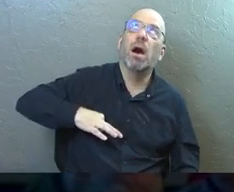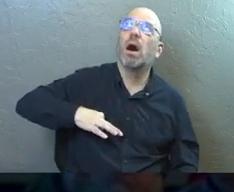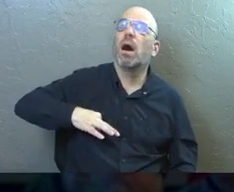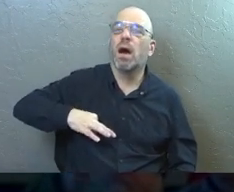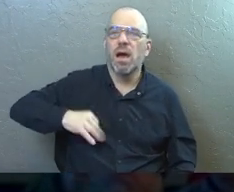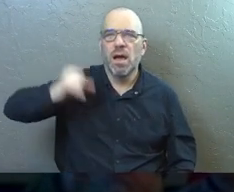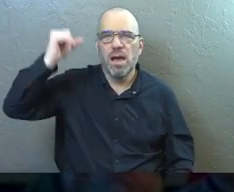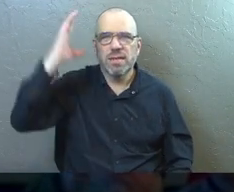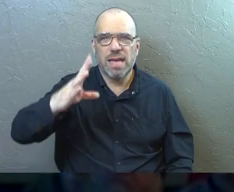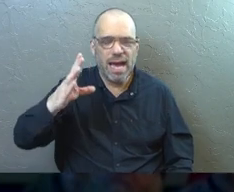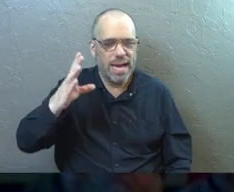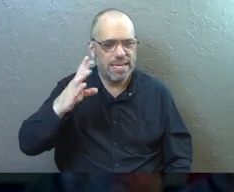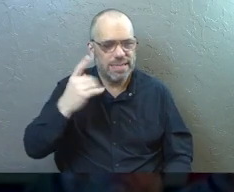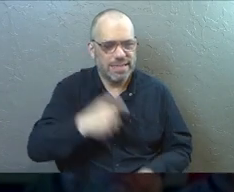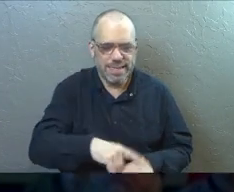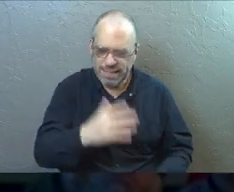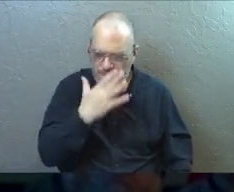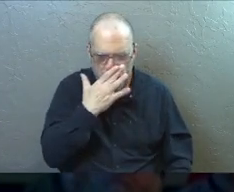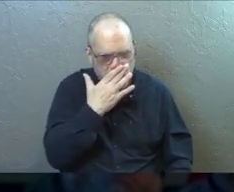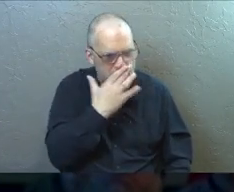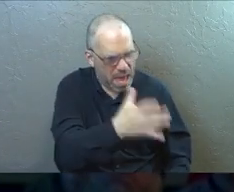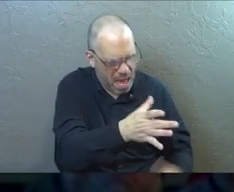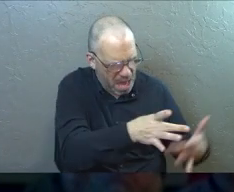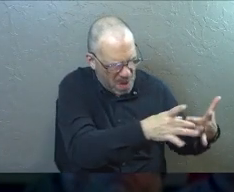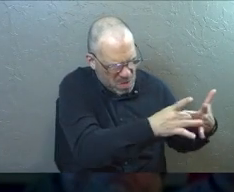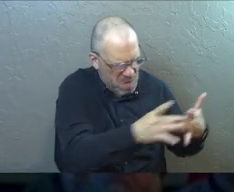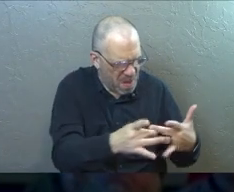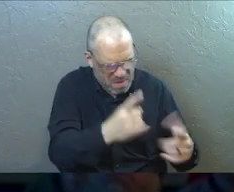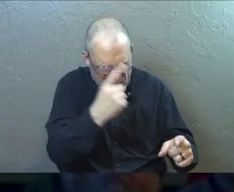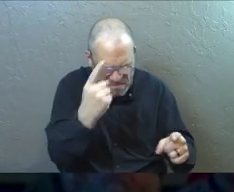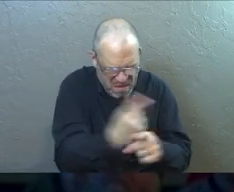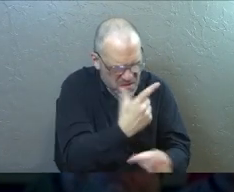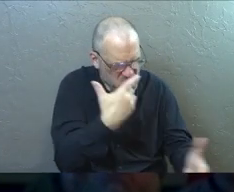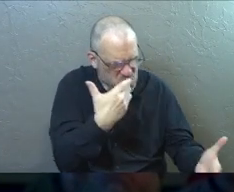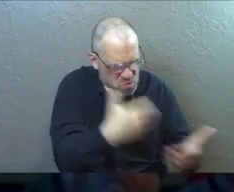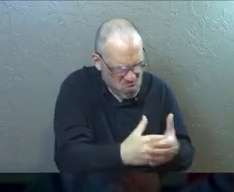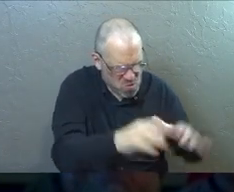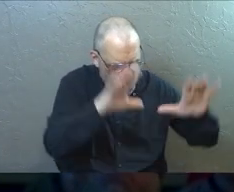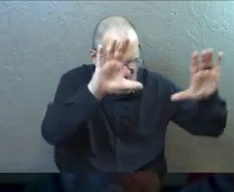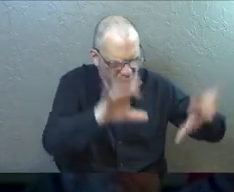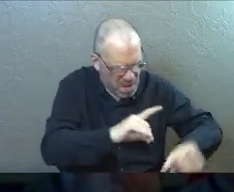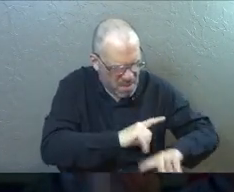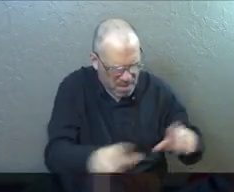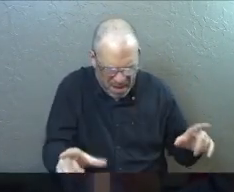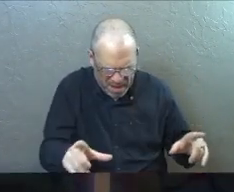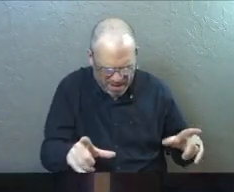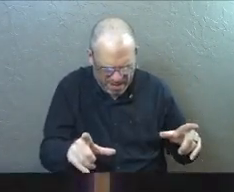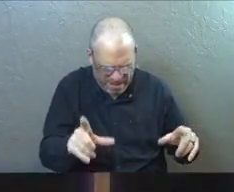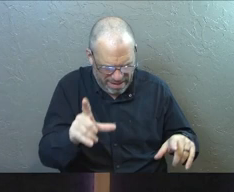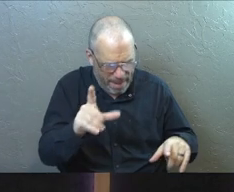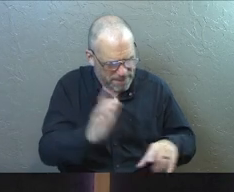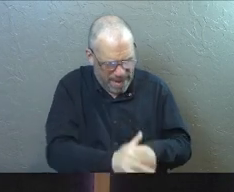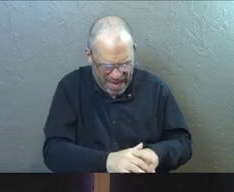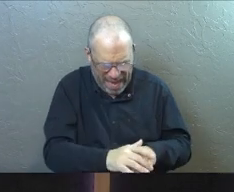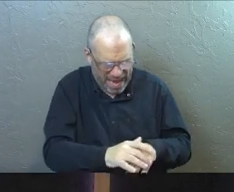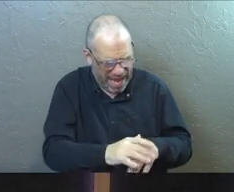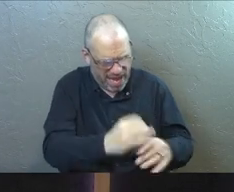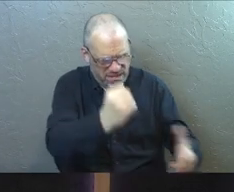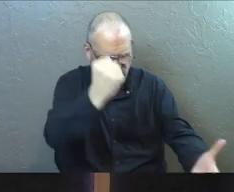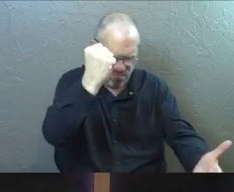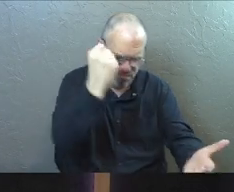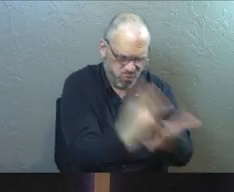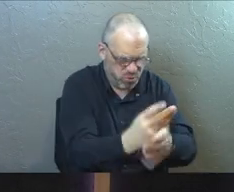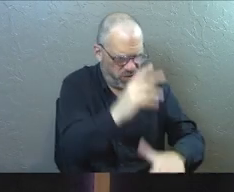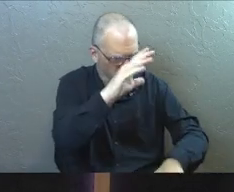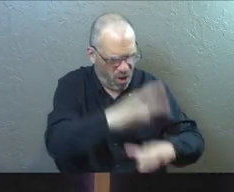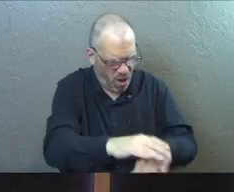And it's like, God comes into the moment. It's like, man, you've led faithfully and I love you. And this has been great, but I cannot put my rubber stamp of